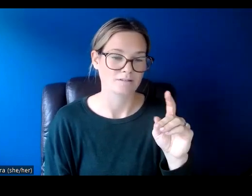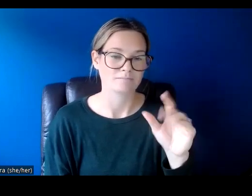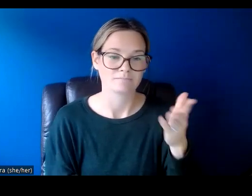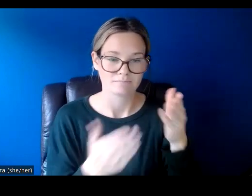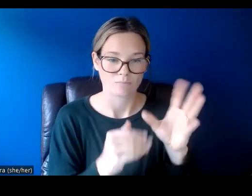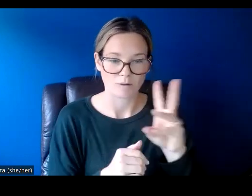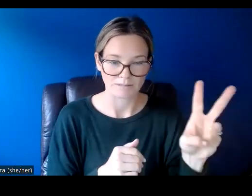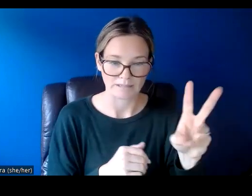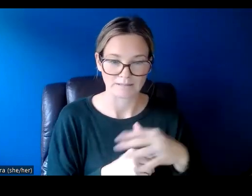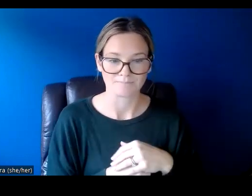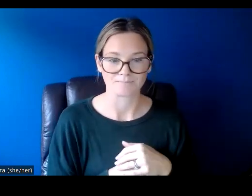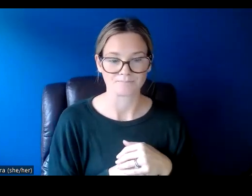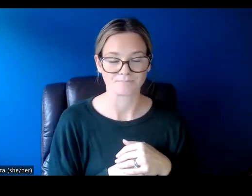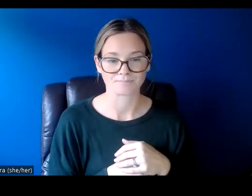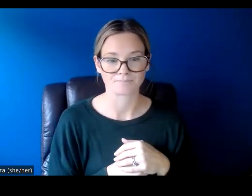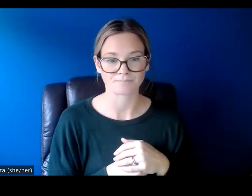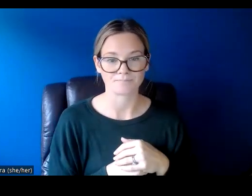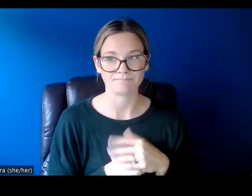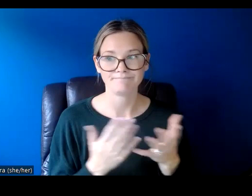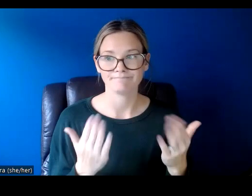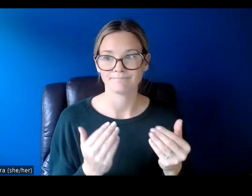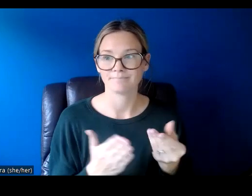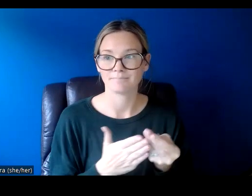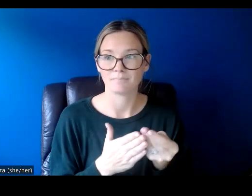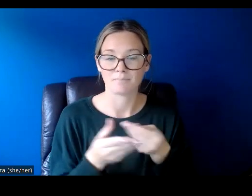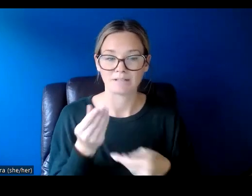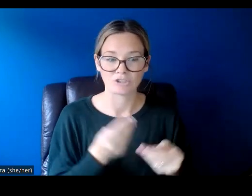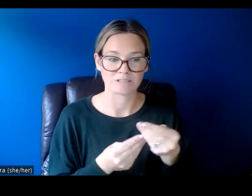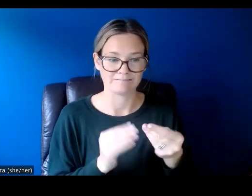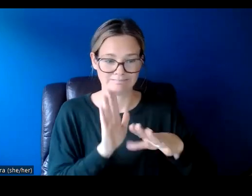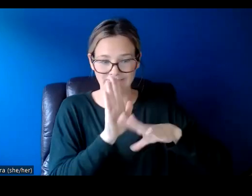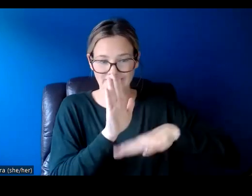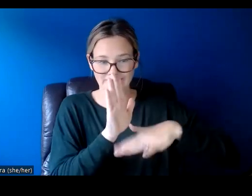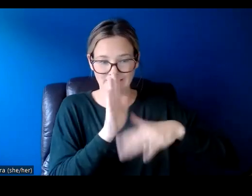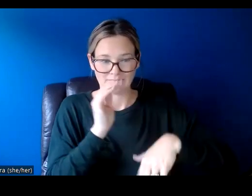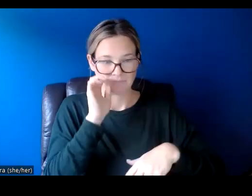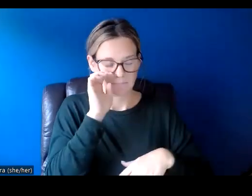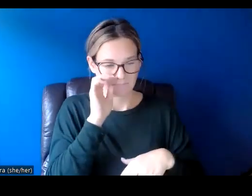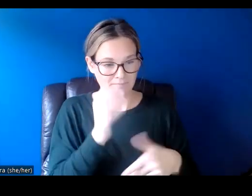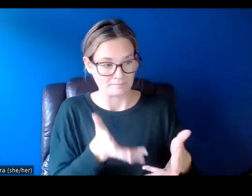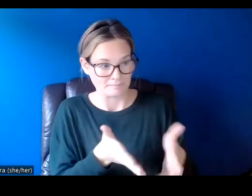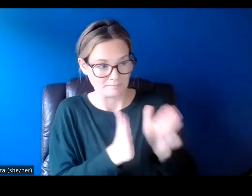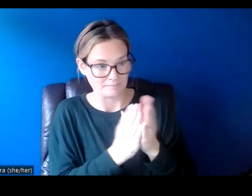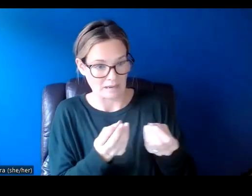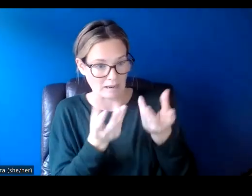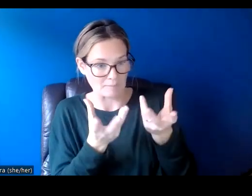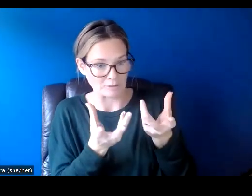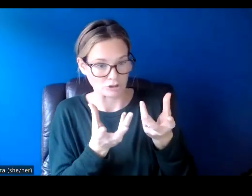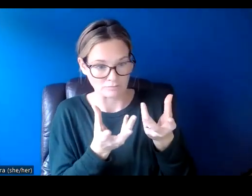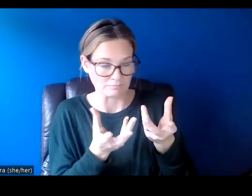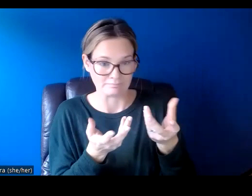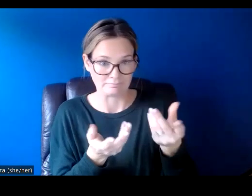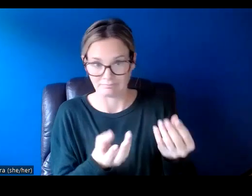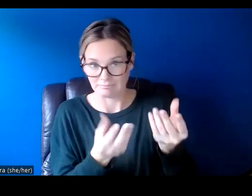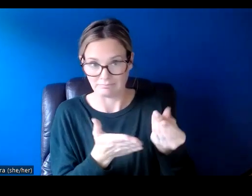All right, now budget. We're at the bottom of the page here. Funding request here, we're just asking you to input